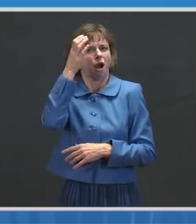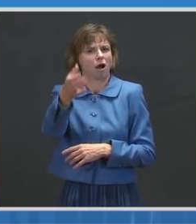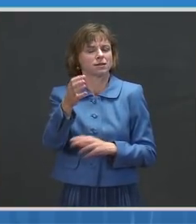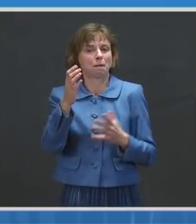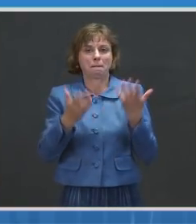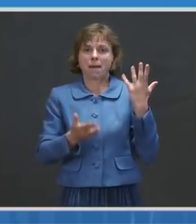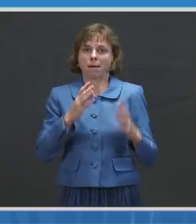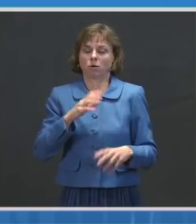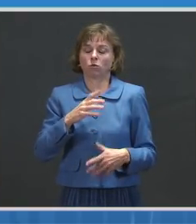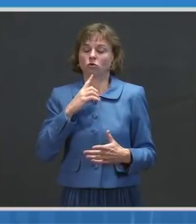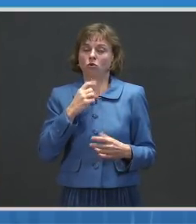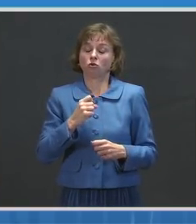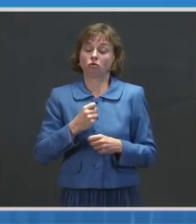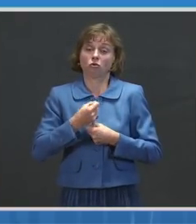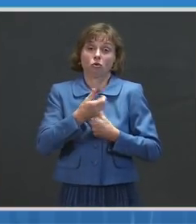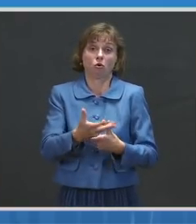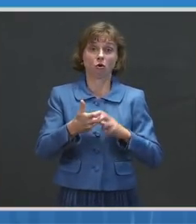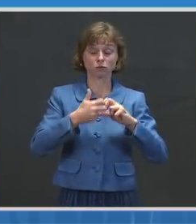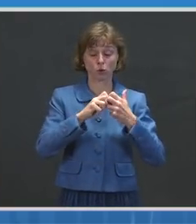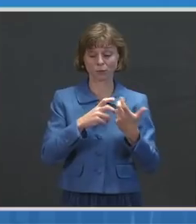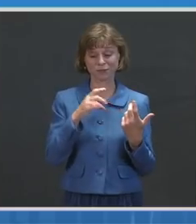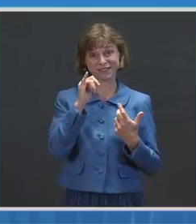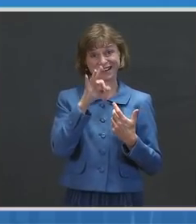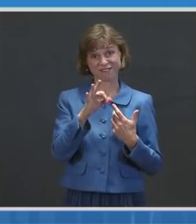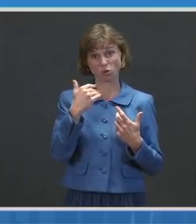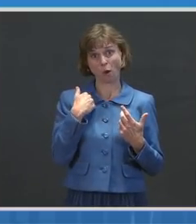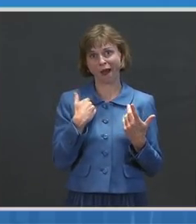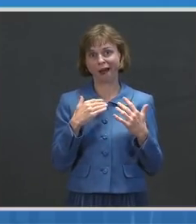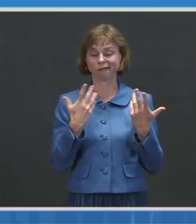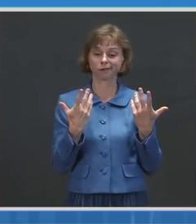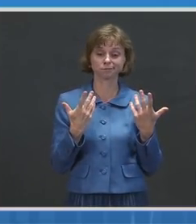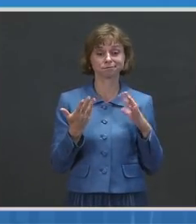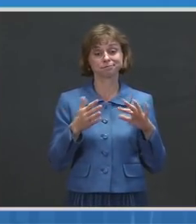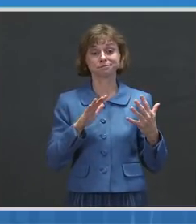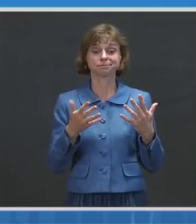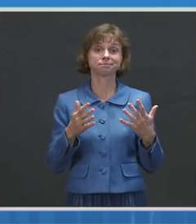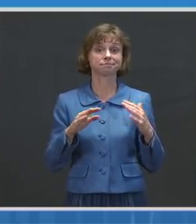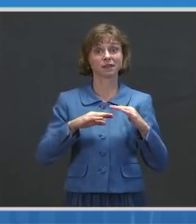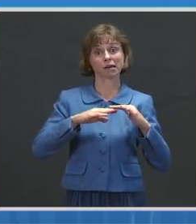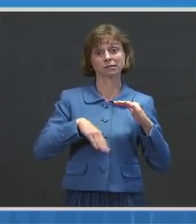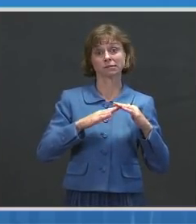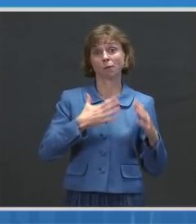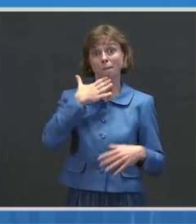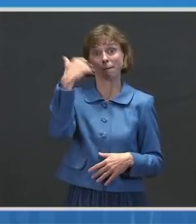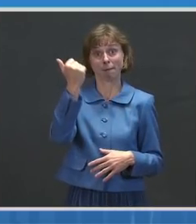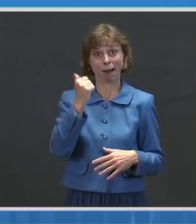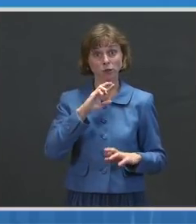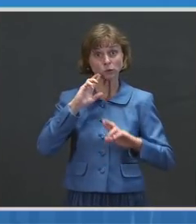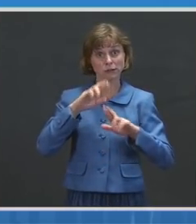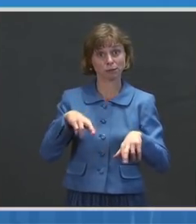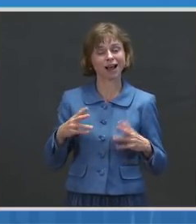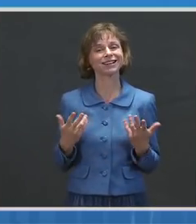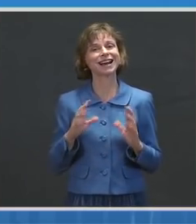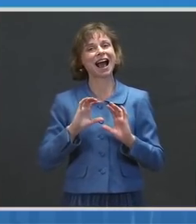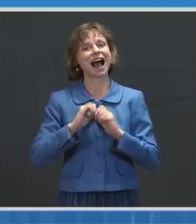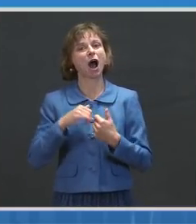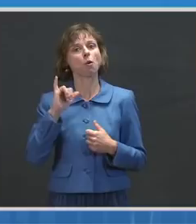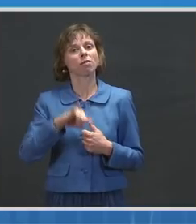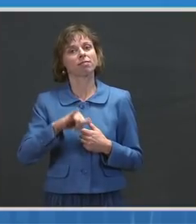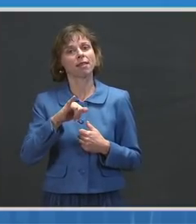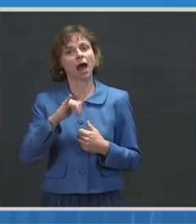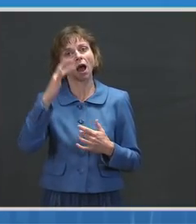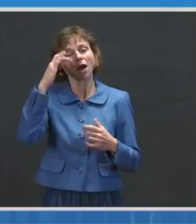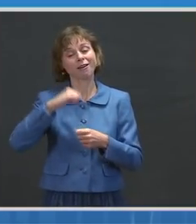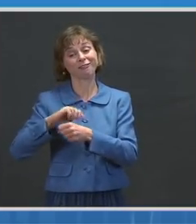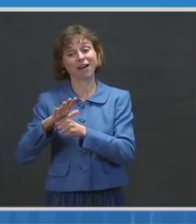dose, that if you get a suboptimum response, the way viruses respond to pressure, you